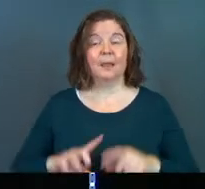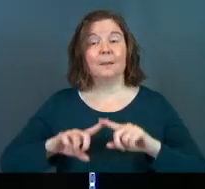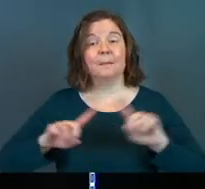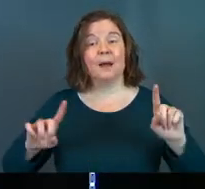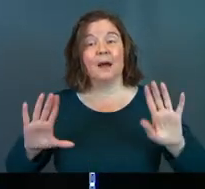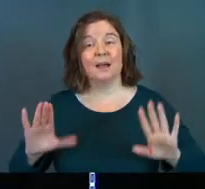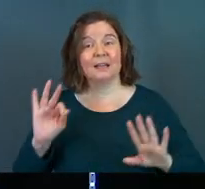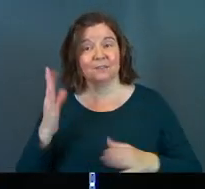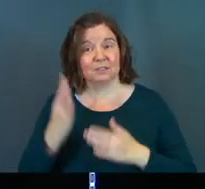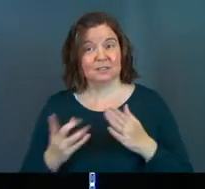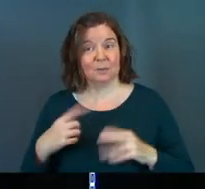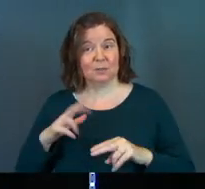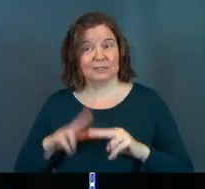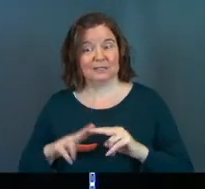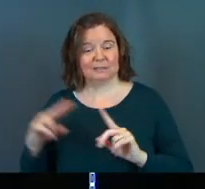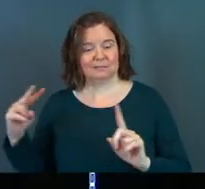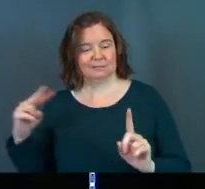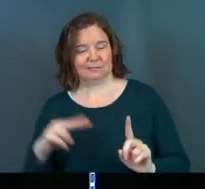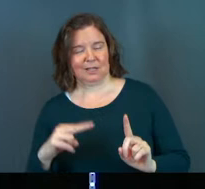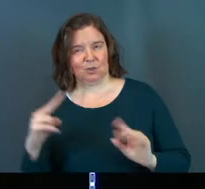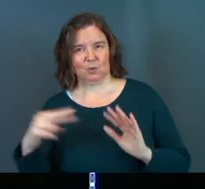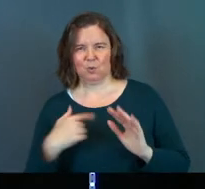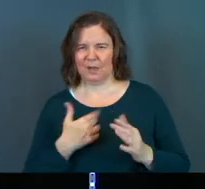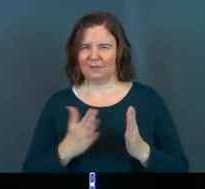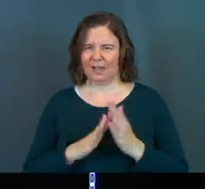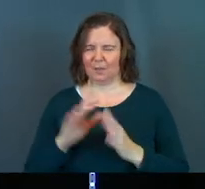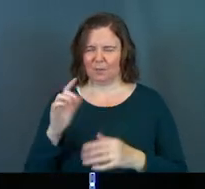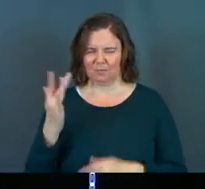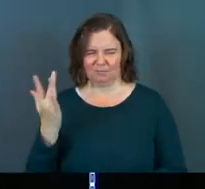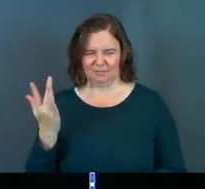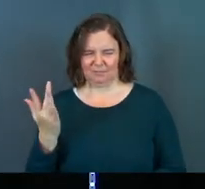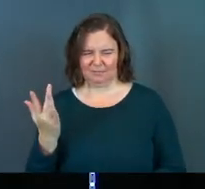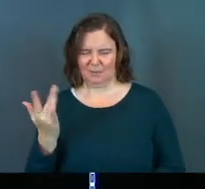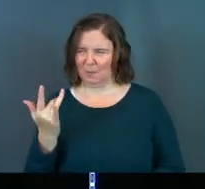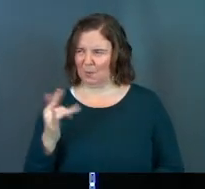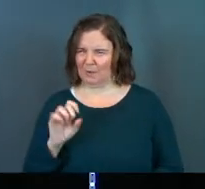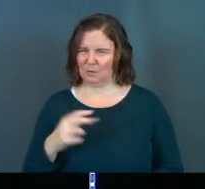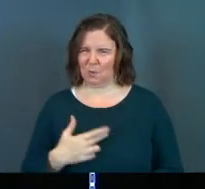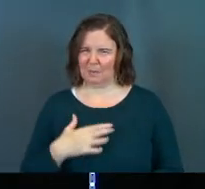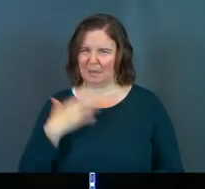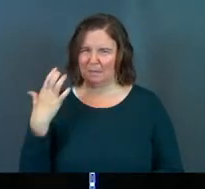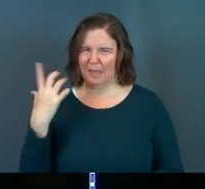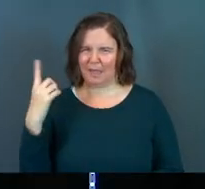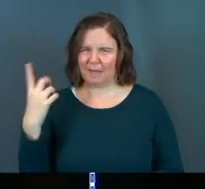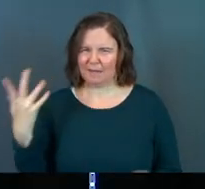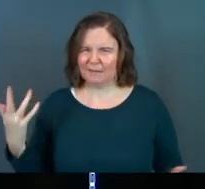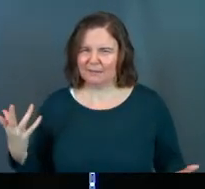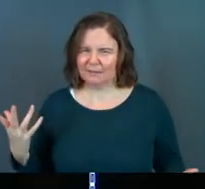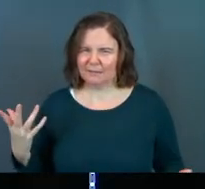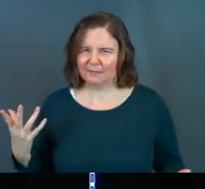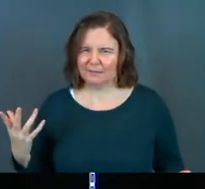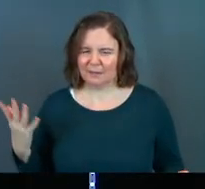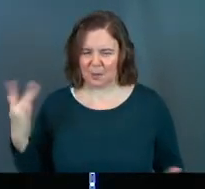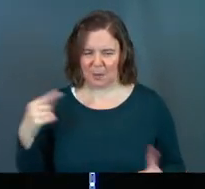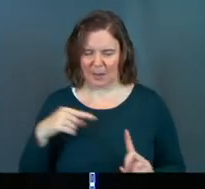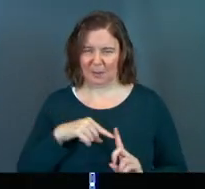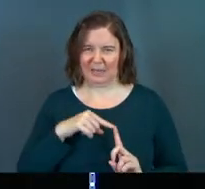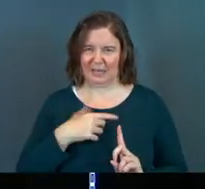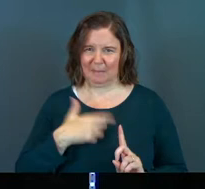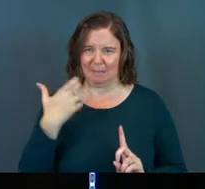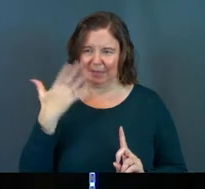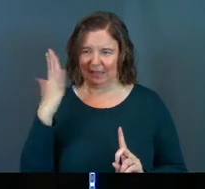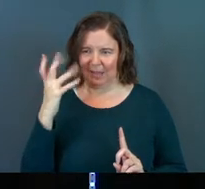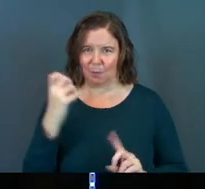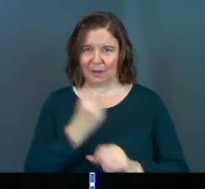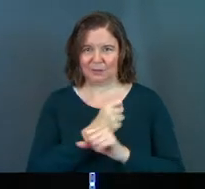But if you're somebody sitting on the outside, and as we read this, you got to ask the question, why would Jonah be mad? Why would he be mad